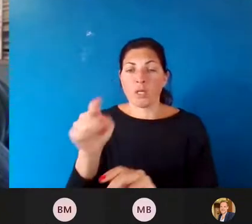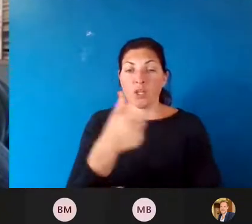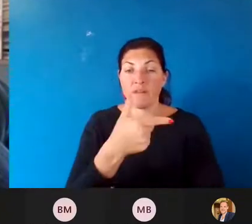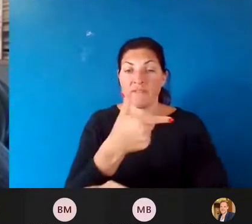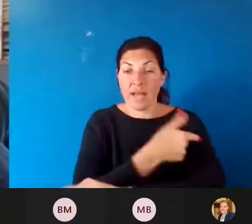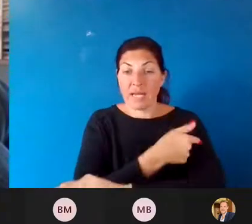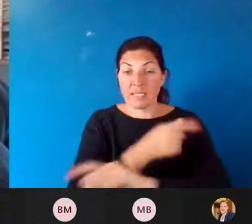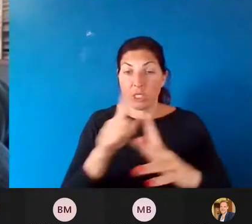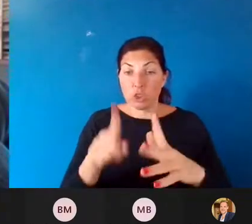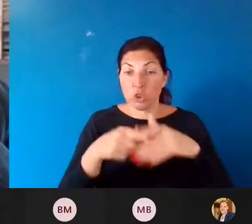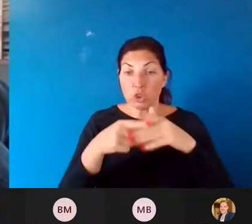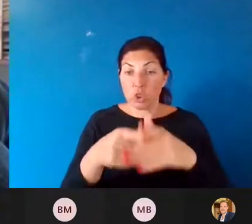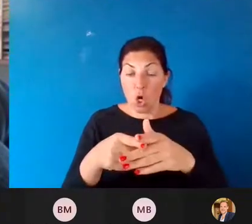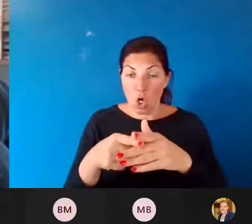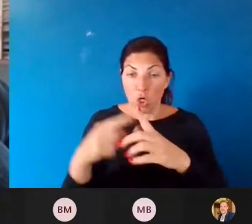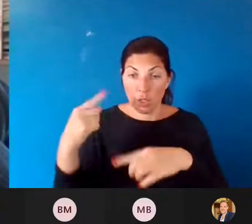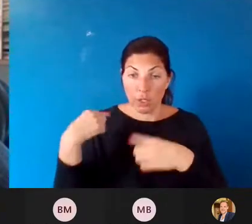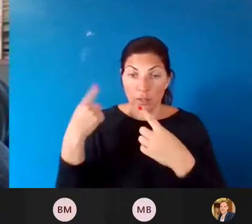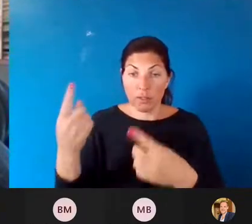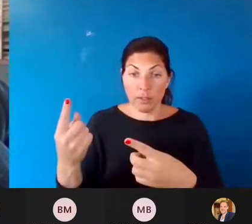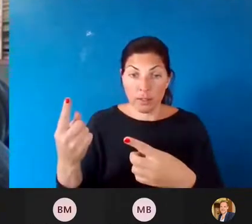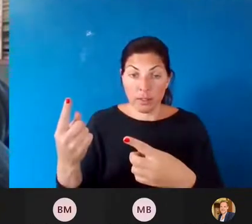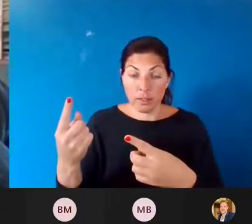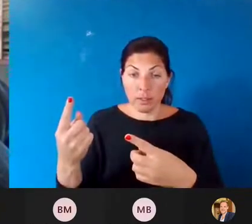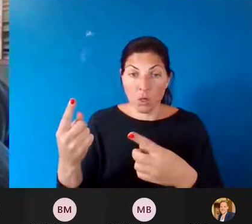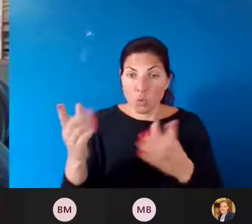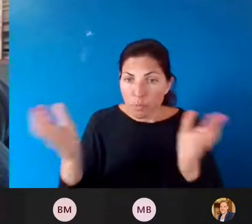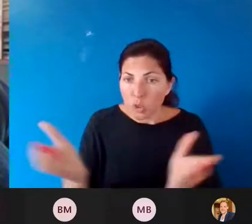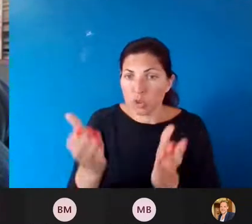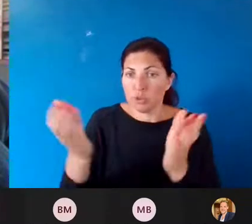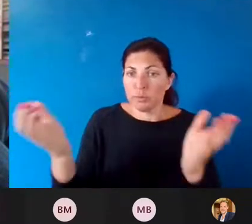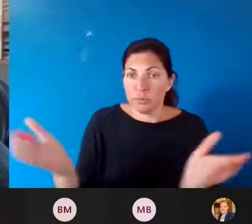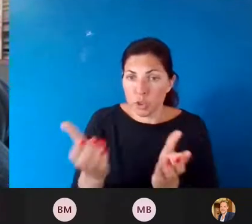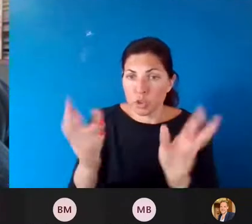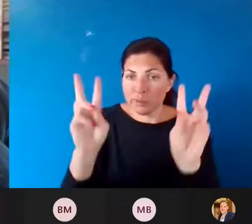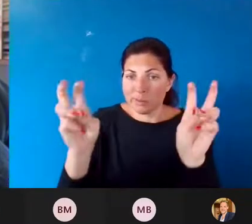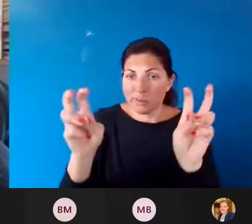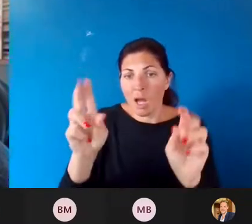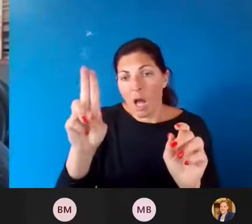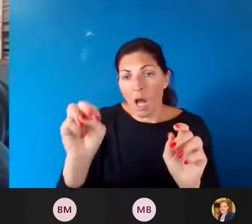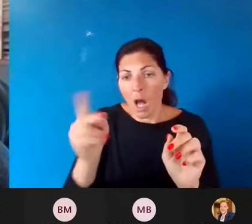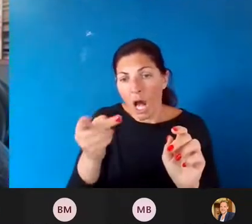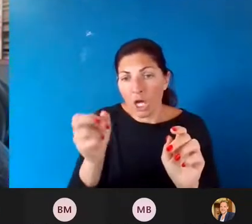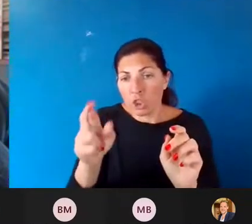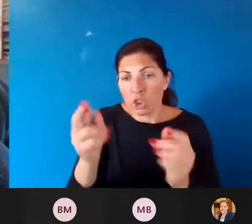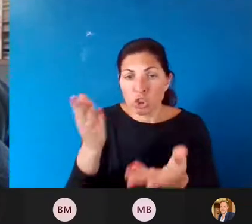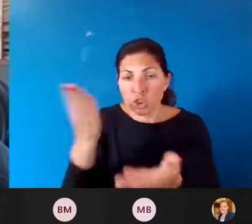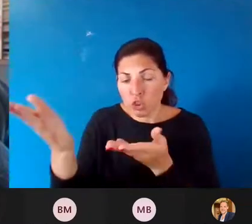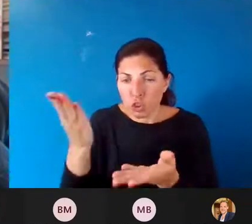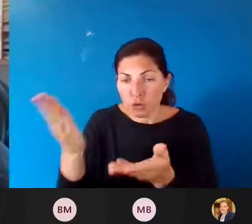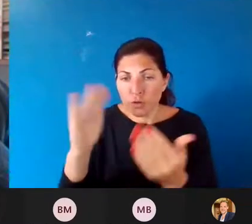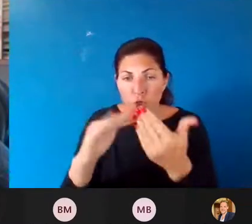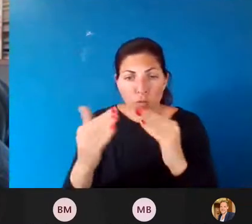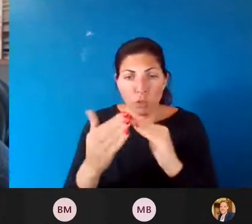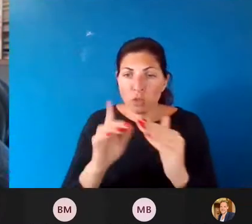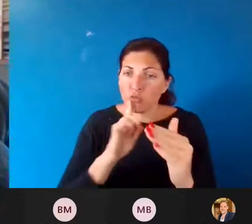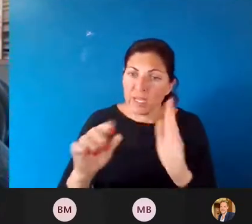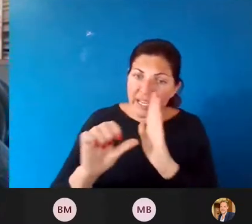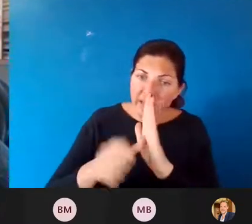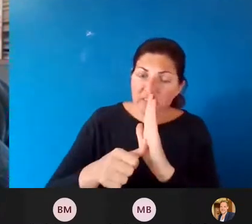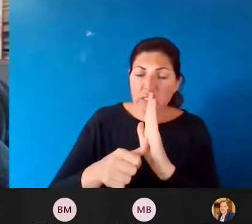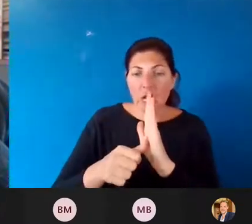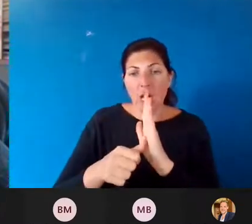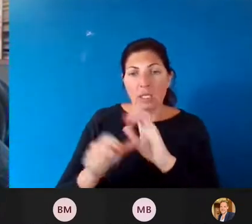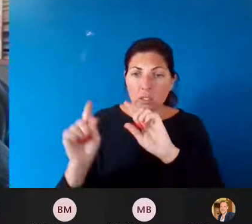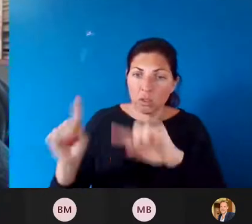push towards underserved communities and there was sort of a romanticization of the history,